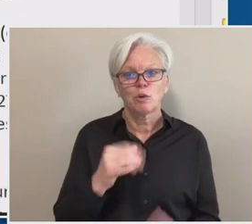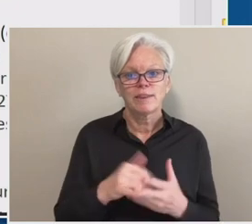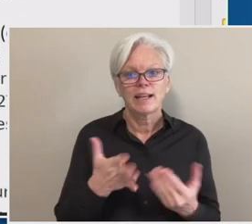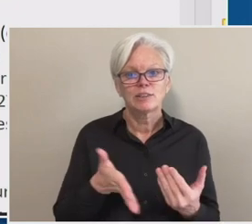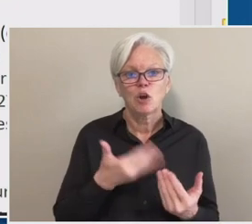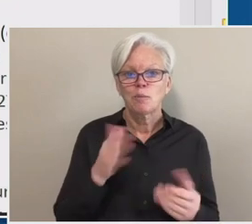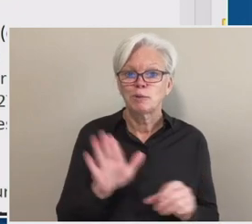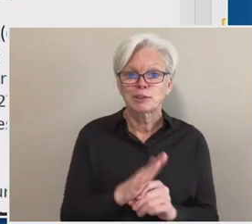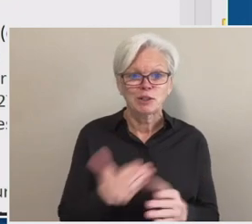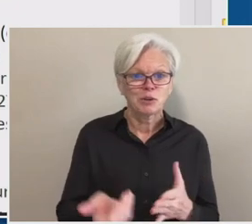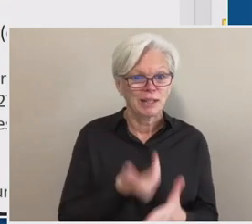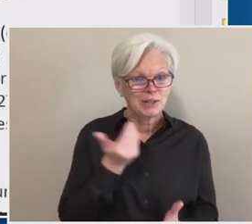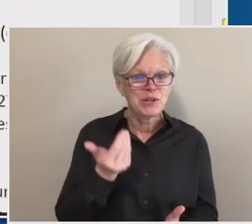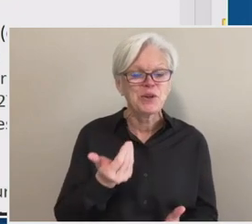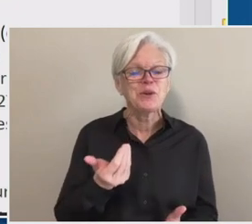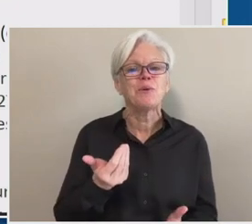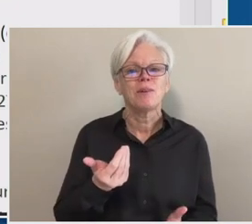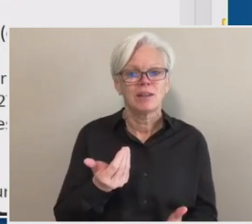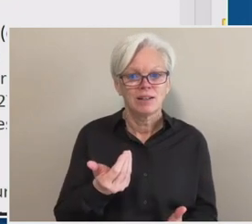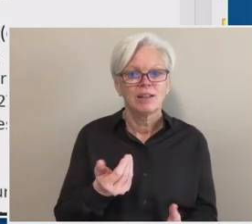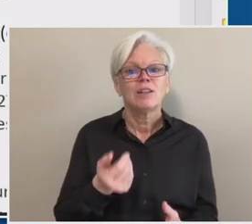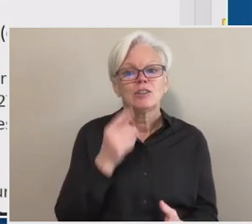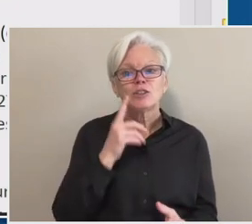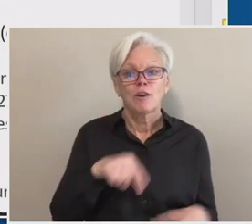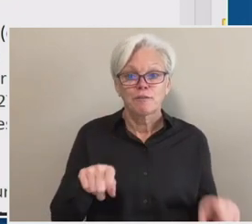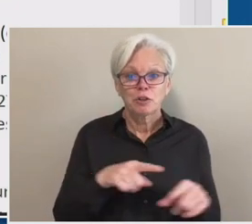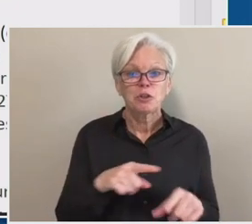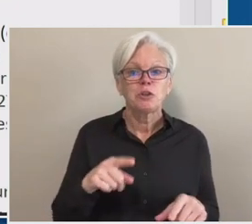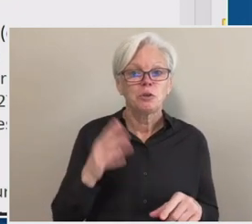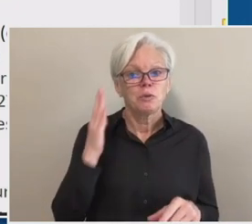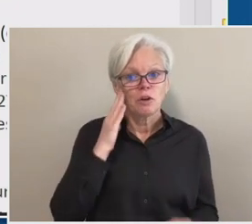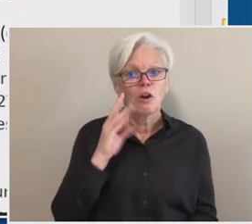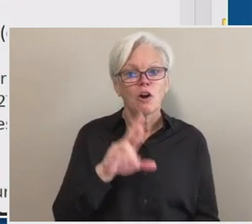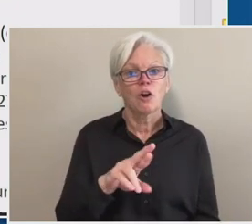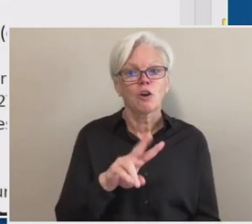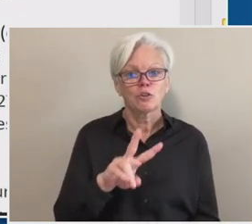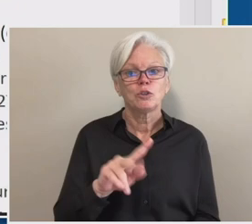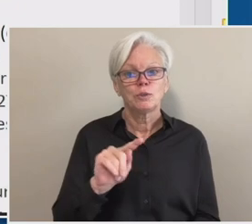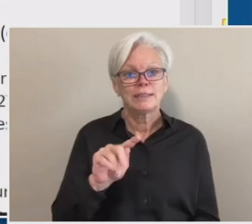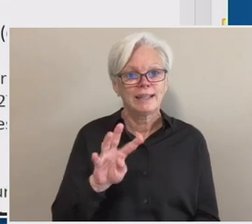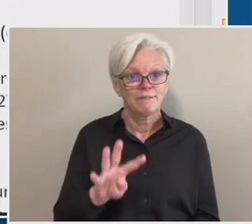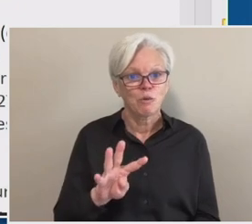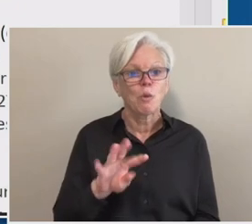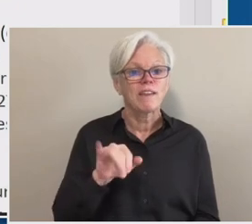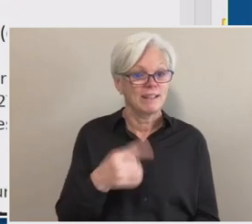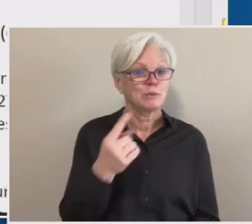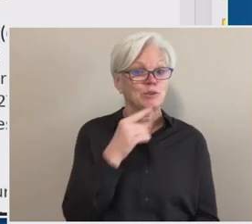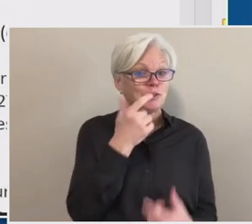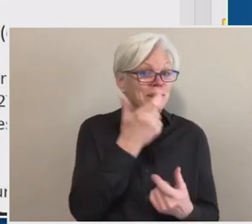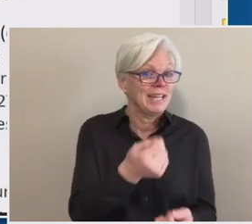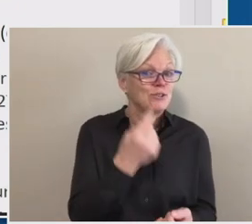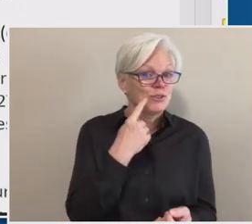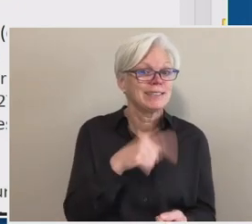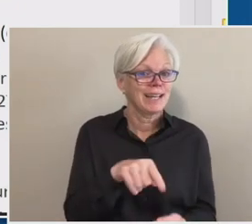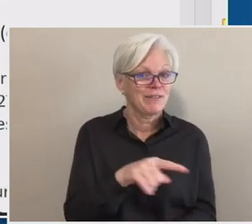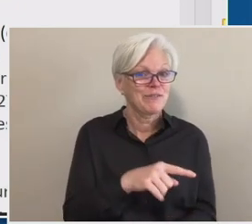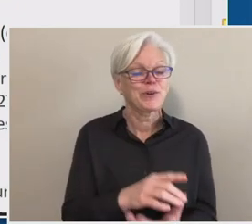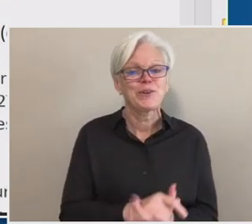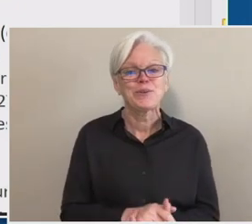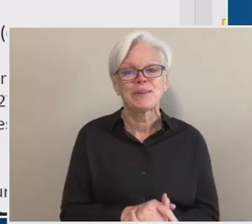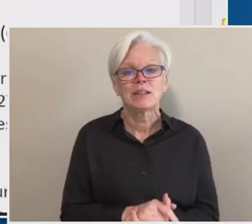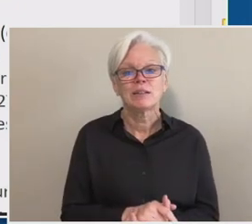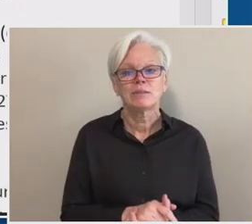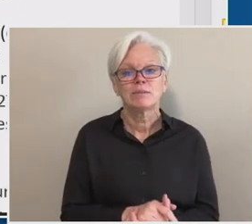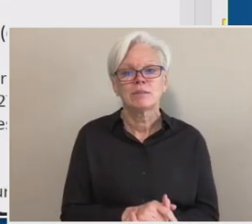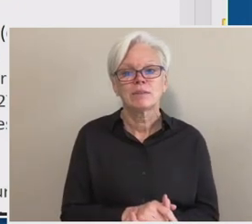new. So even for those of you who know R2-T4, this one ought to be interesting for you. So let's see some